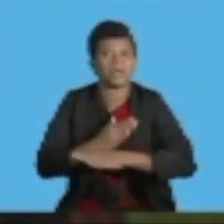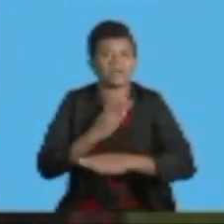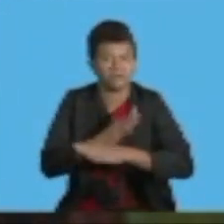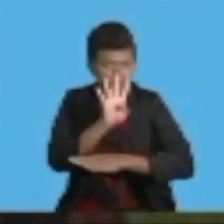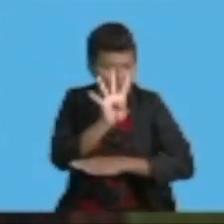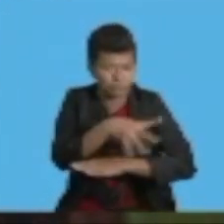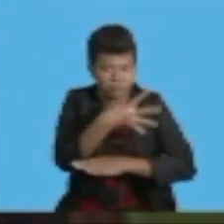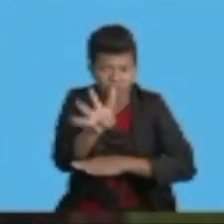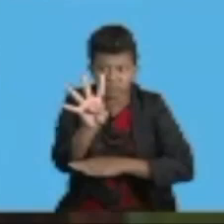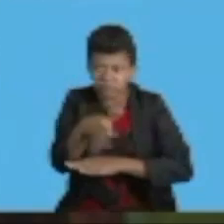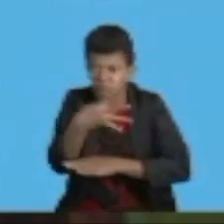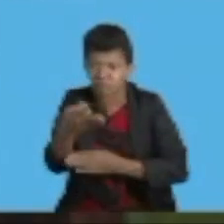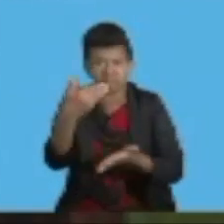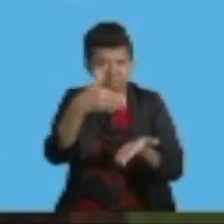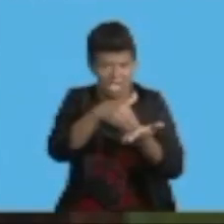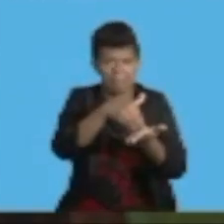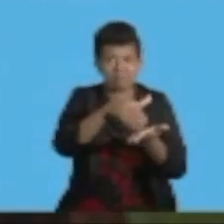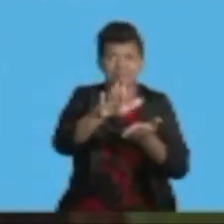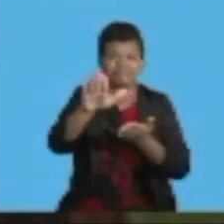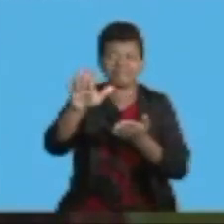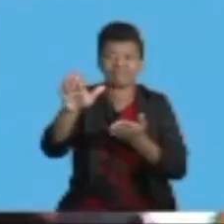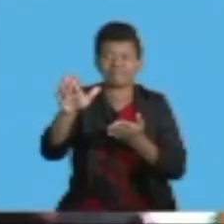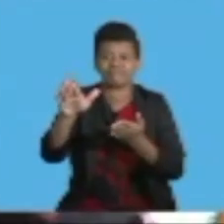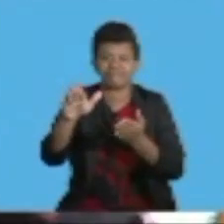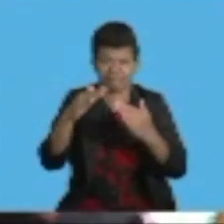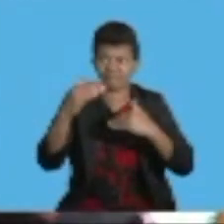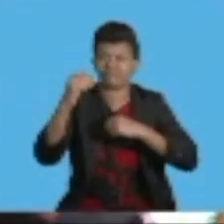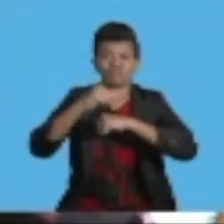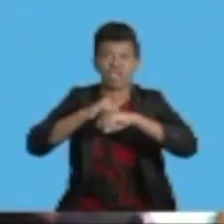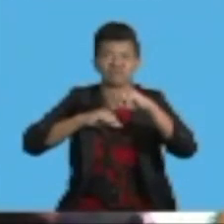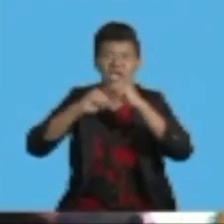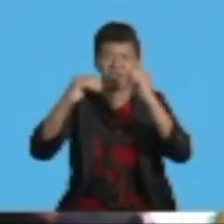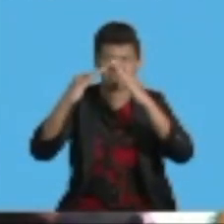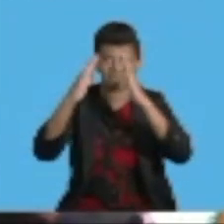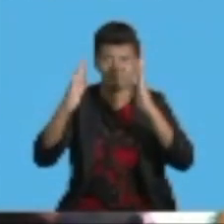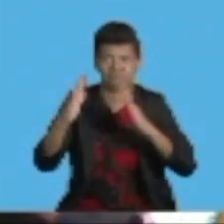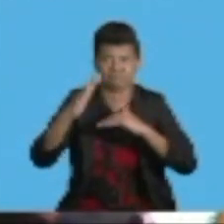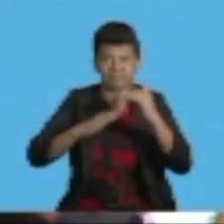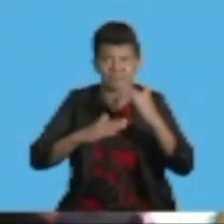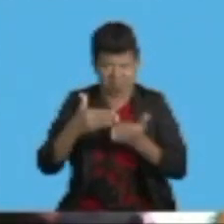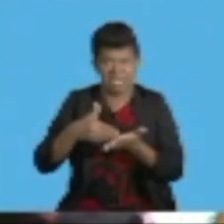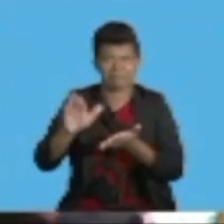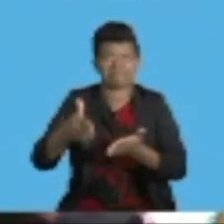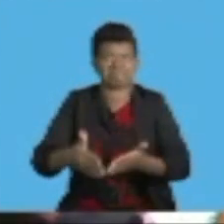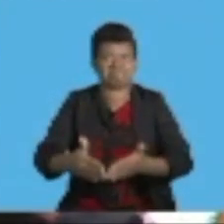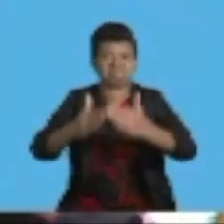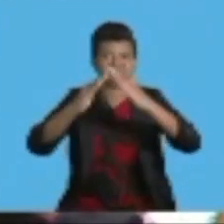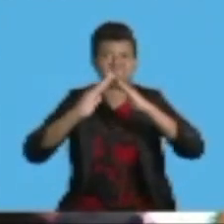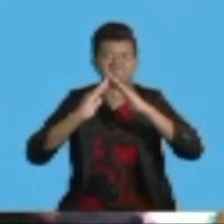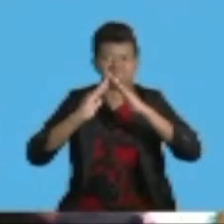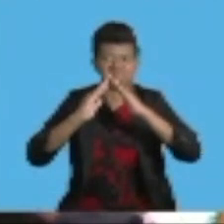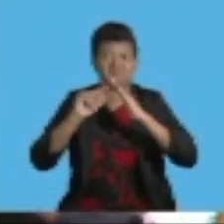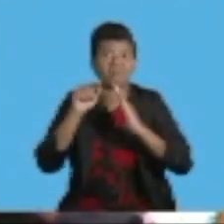approval processes that are required for an investor to set up his or her business in Fiji.